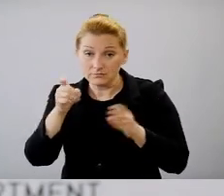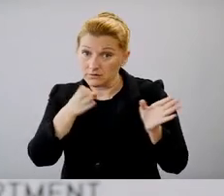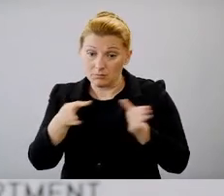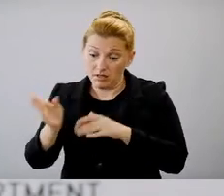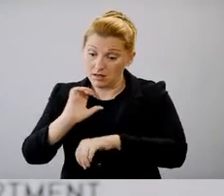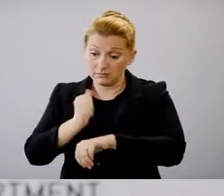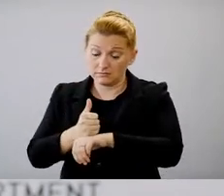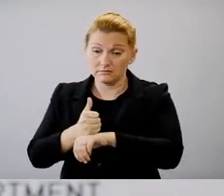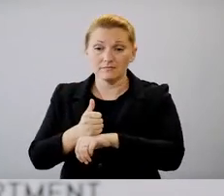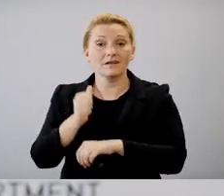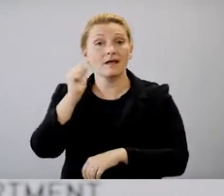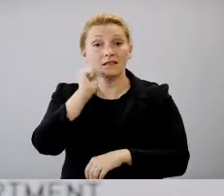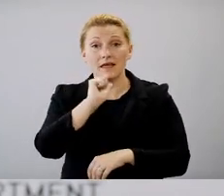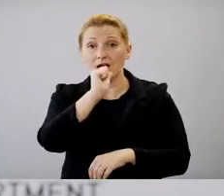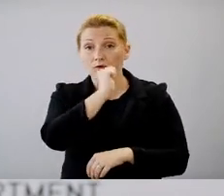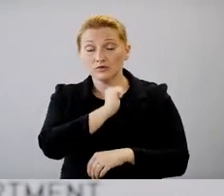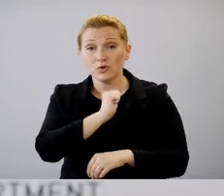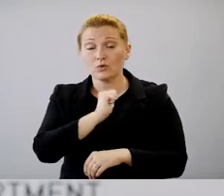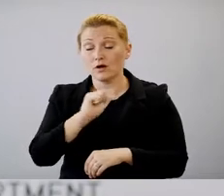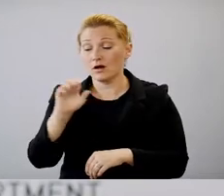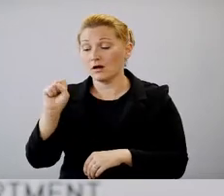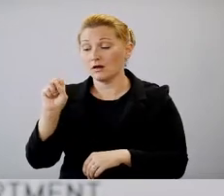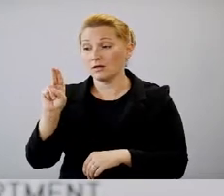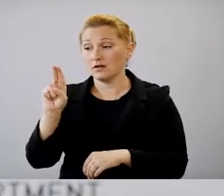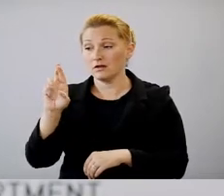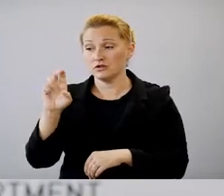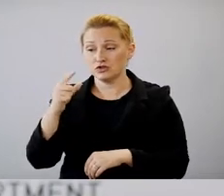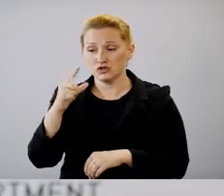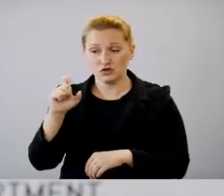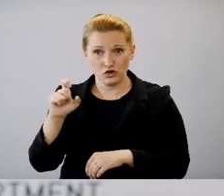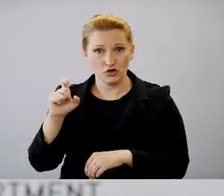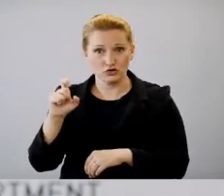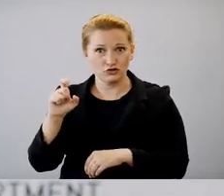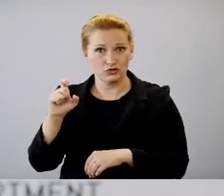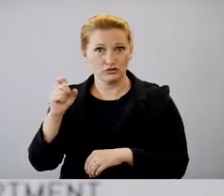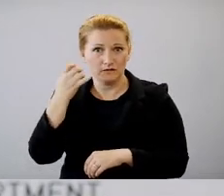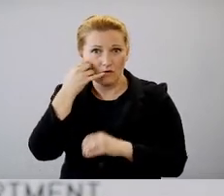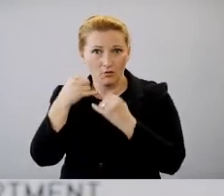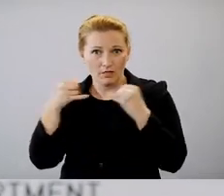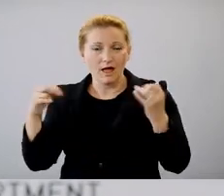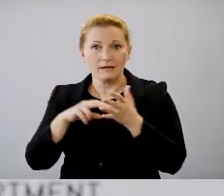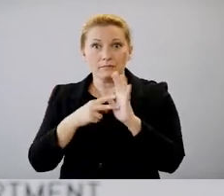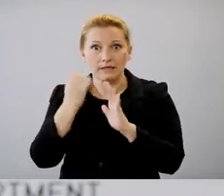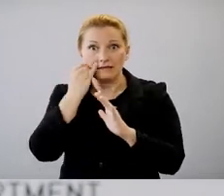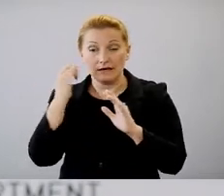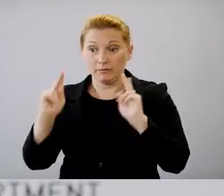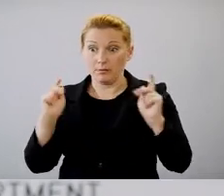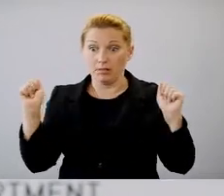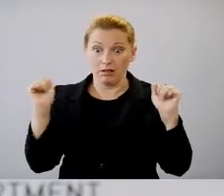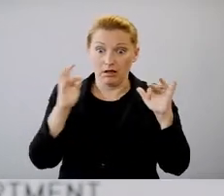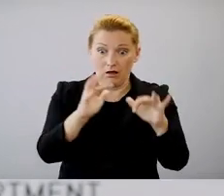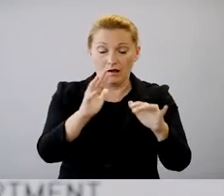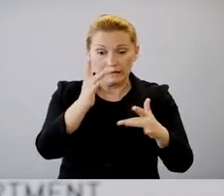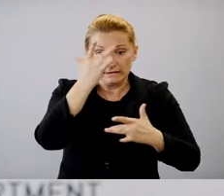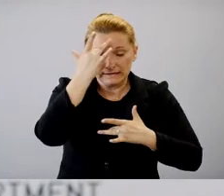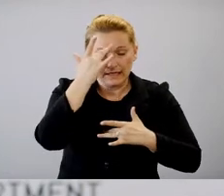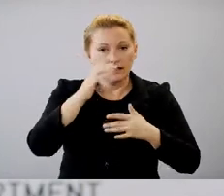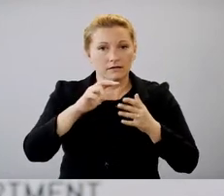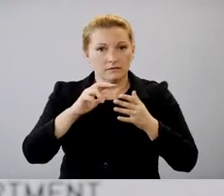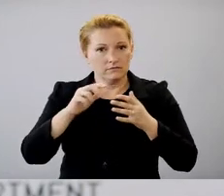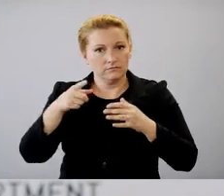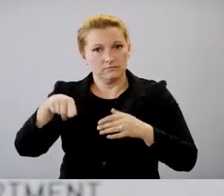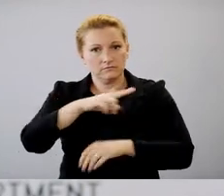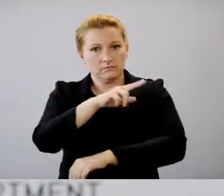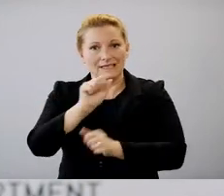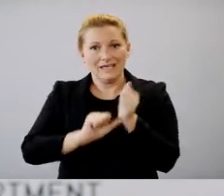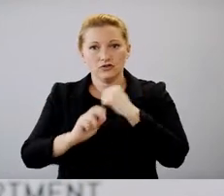surge line has been active and engaged the entire time. Um, so all of those are actually still in place and the hospital